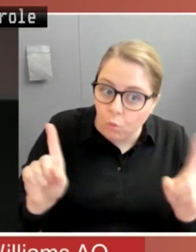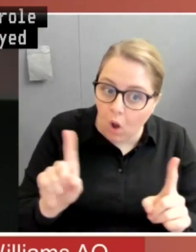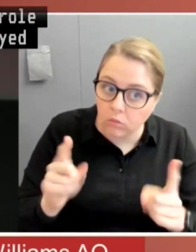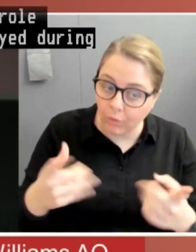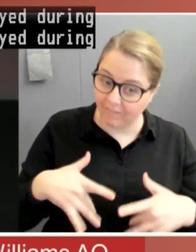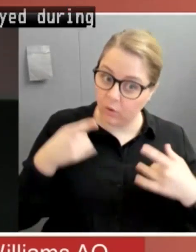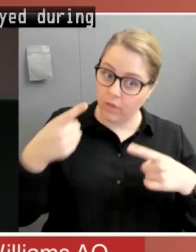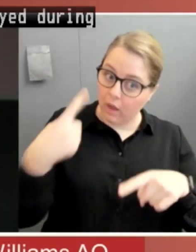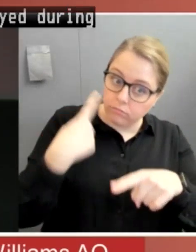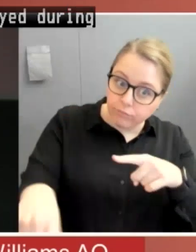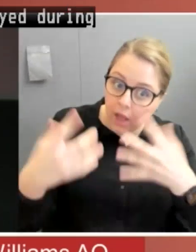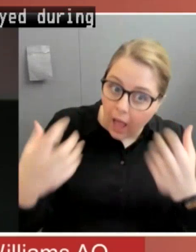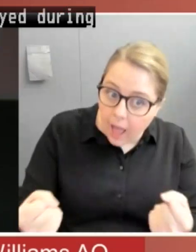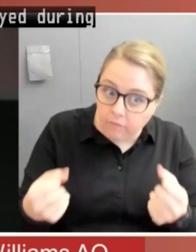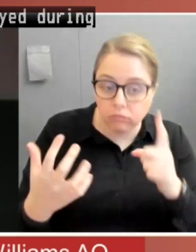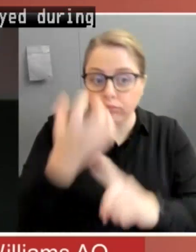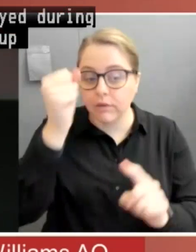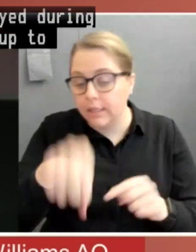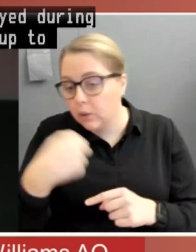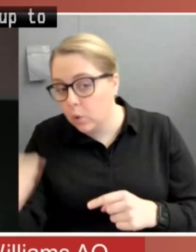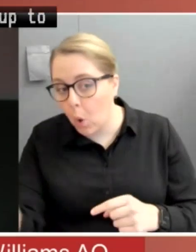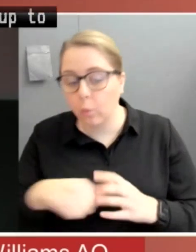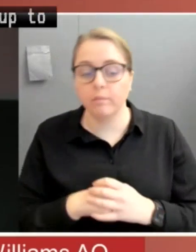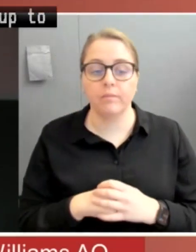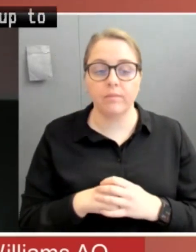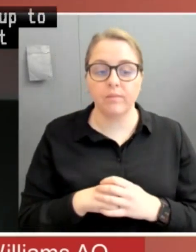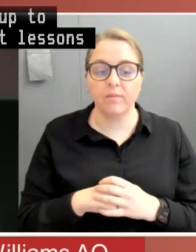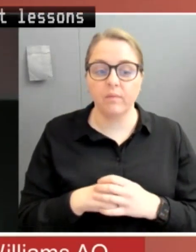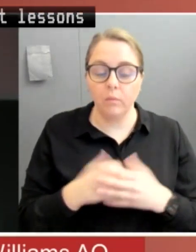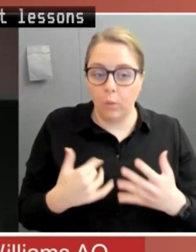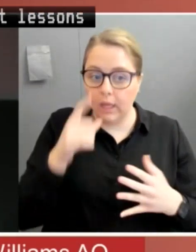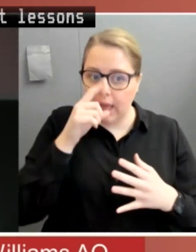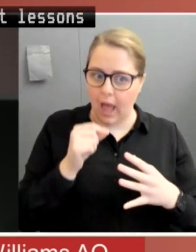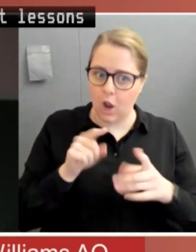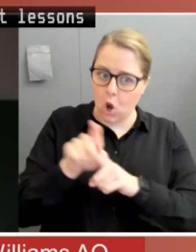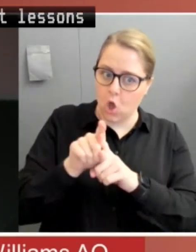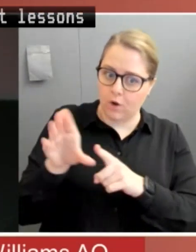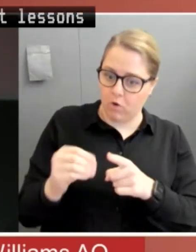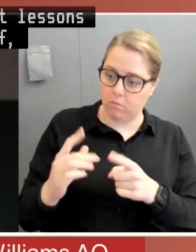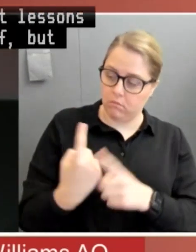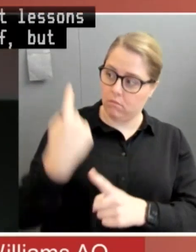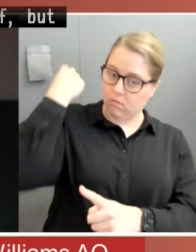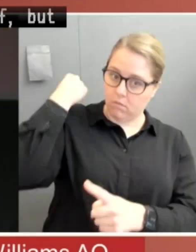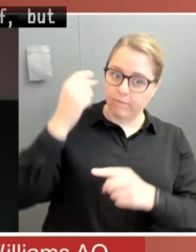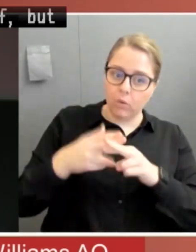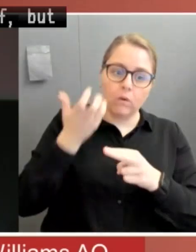And what lessons are there to learn not if but when there is a future pandemic facing Australia?